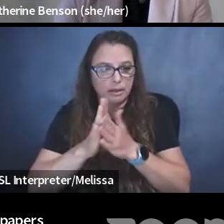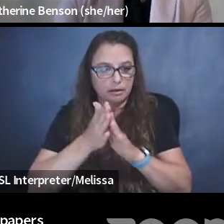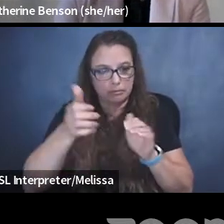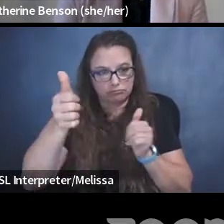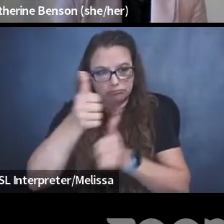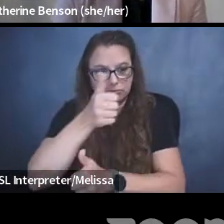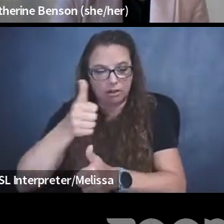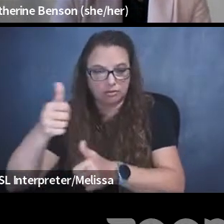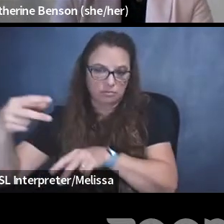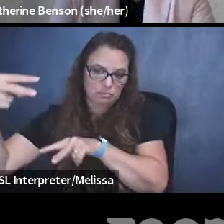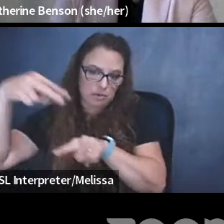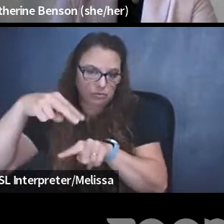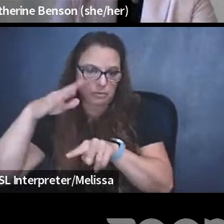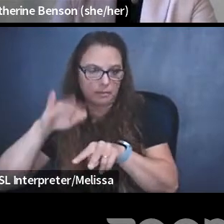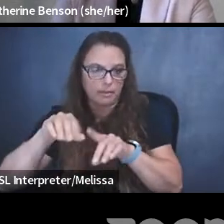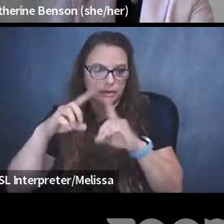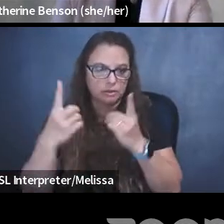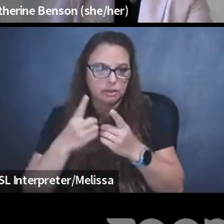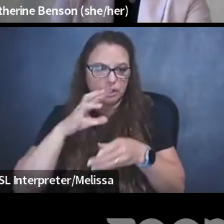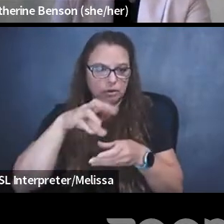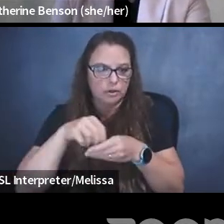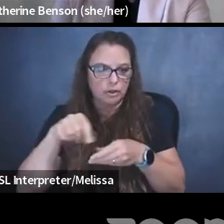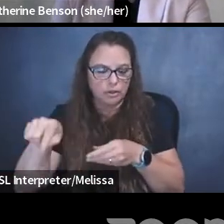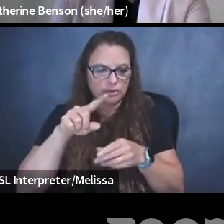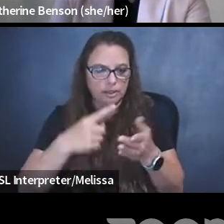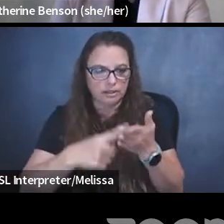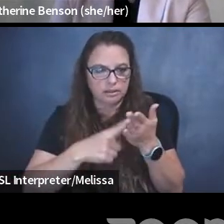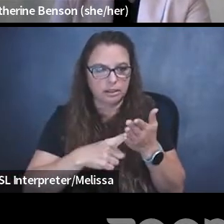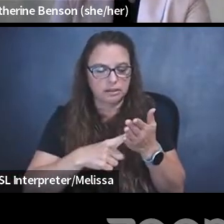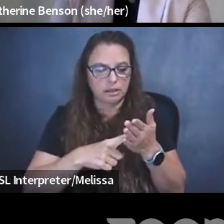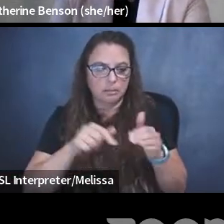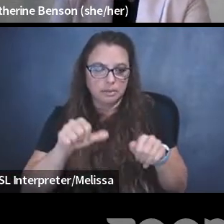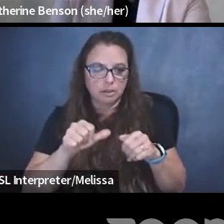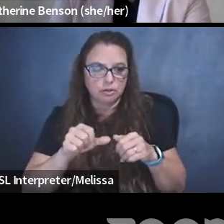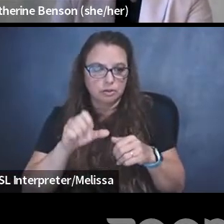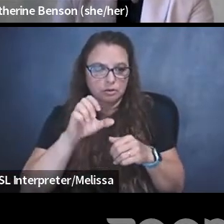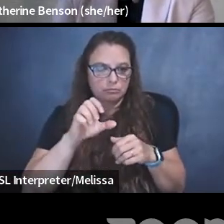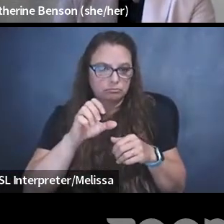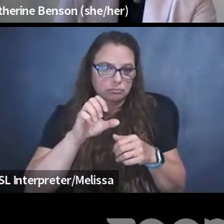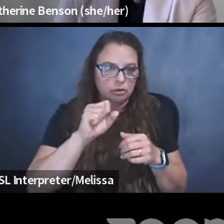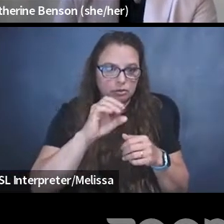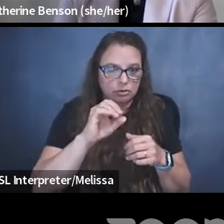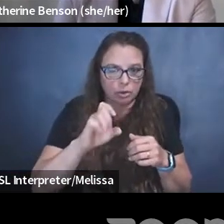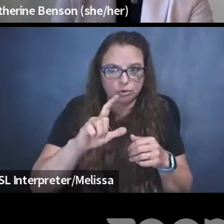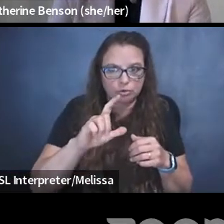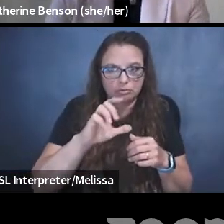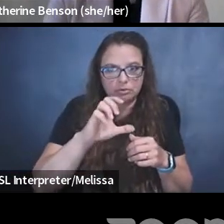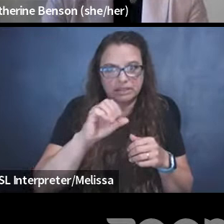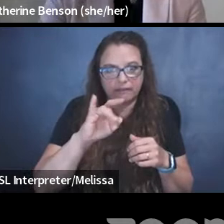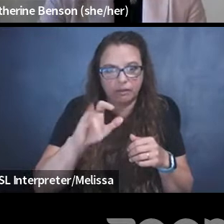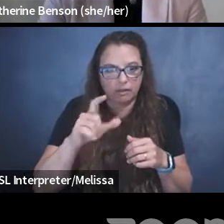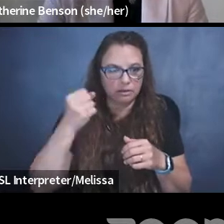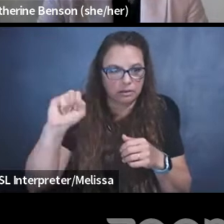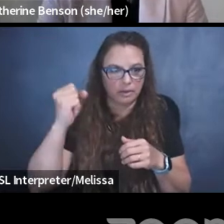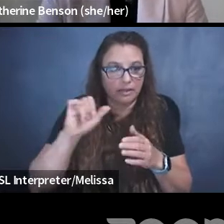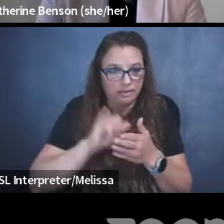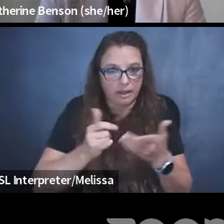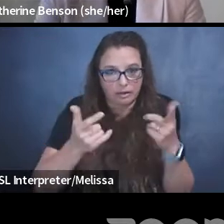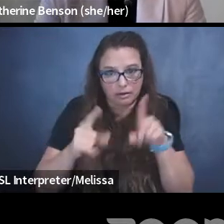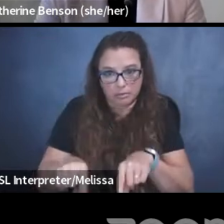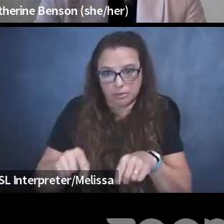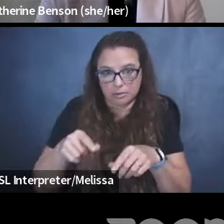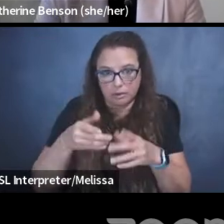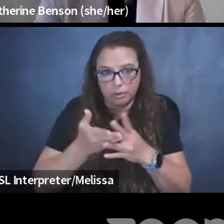uh, including, uh, those of them who discuss potential civil disobedience, which does occur in schools, uh, as organized through student clubs.